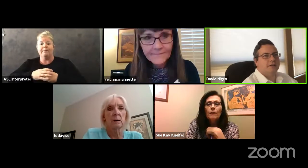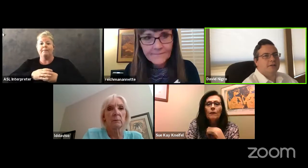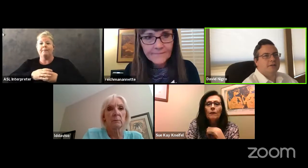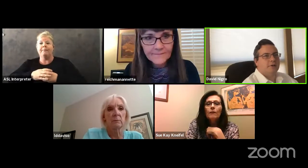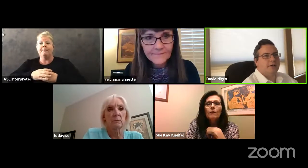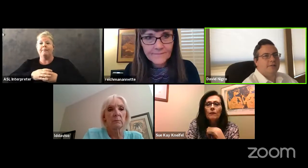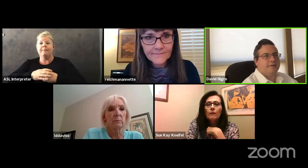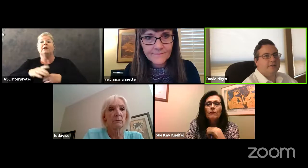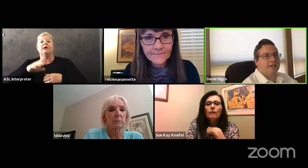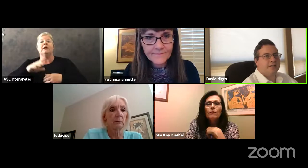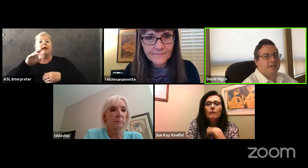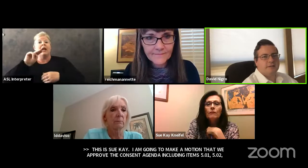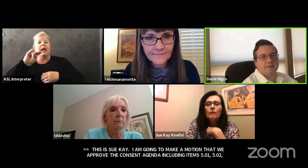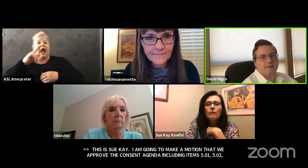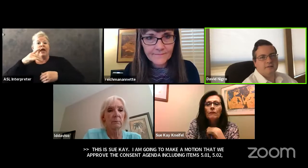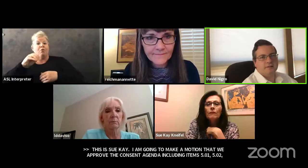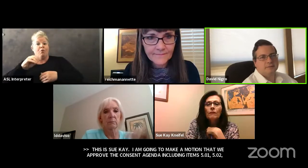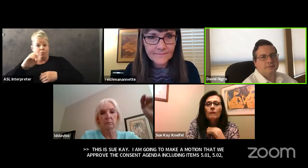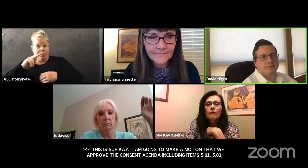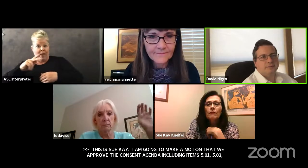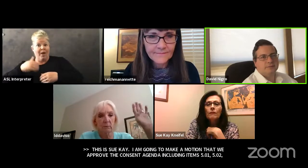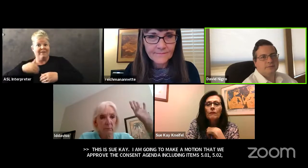Excellent. Do I have a second?